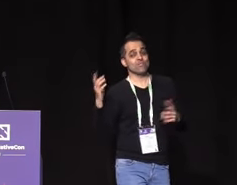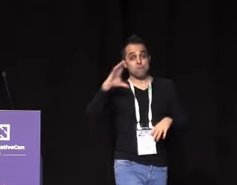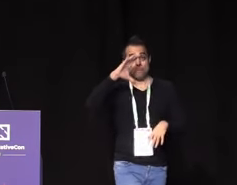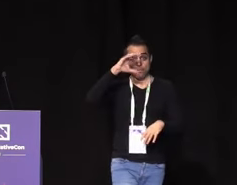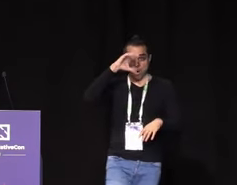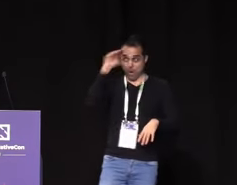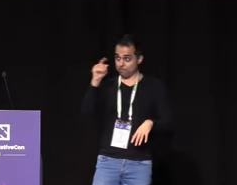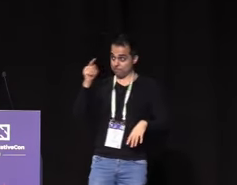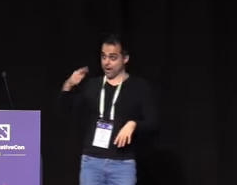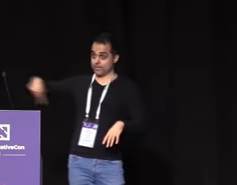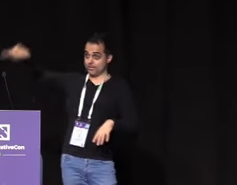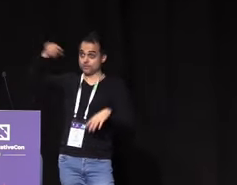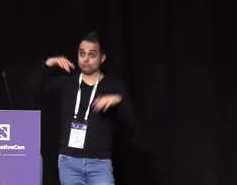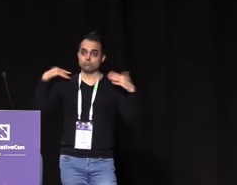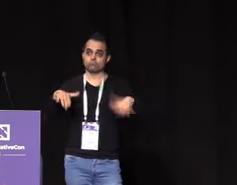How does this happen?